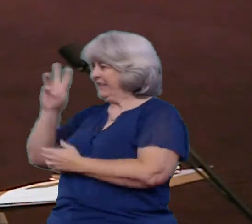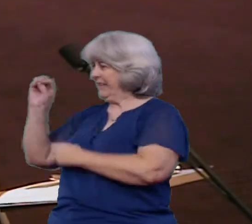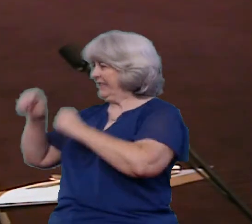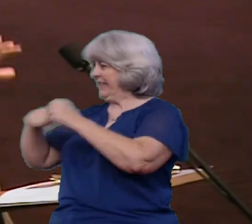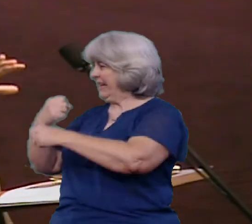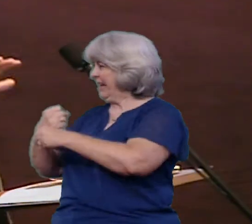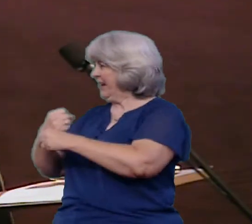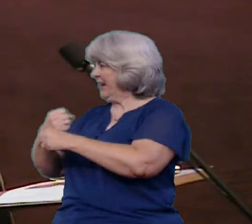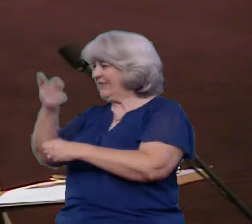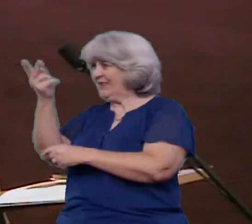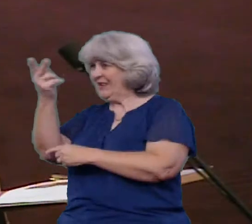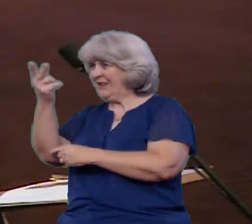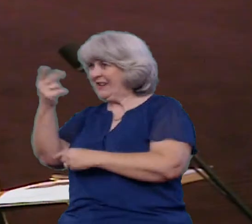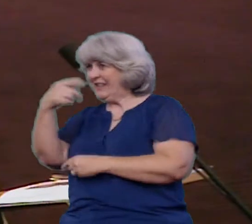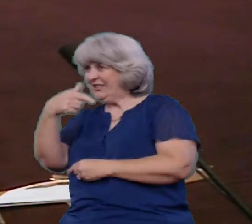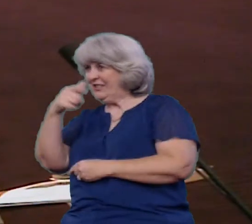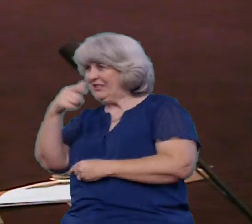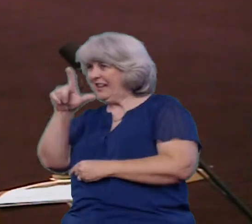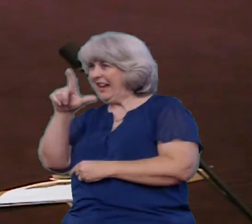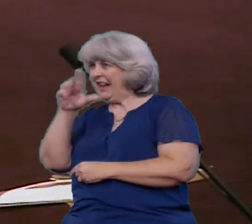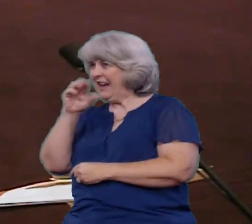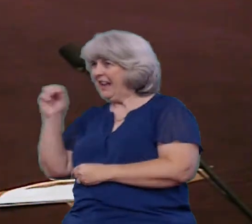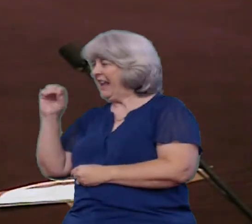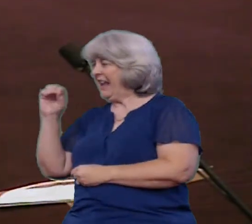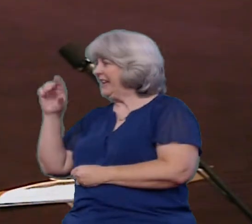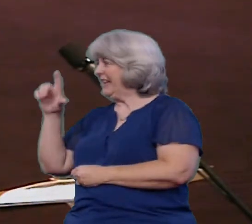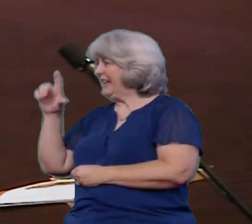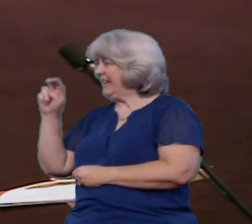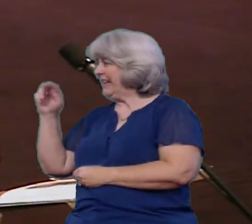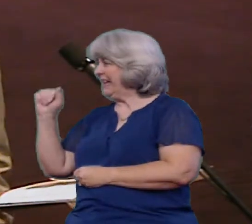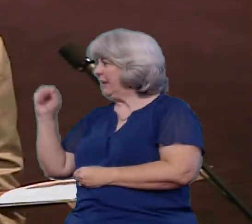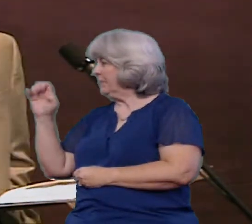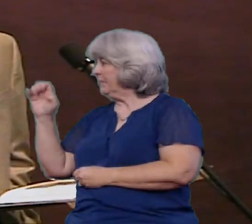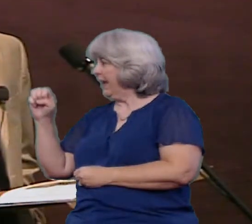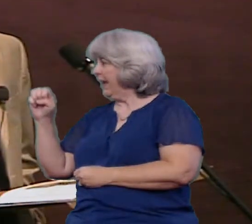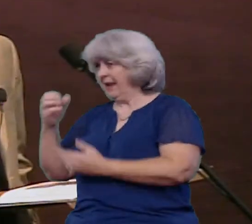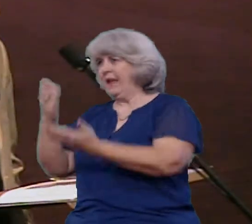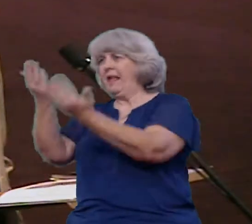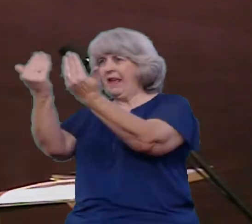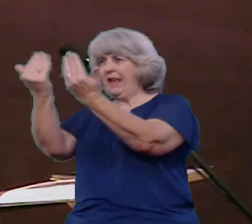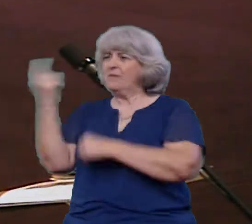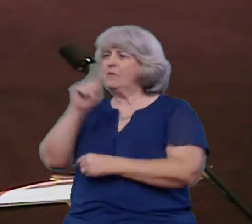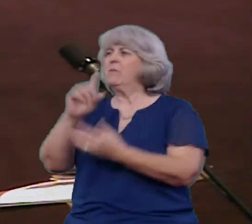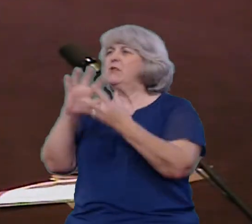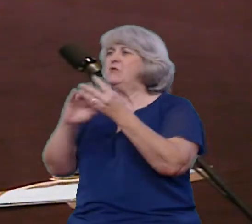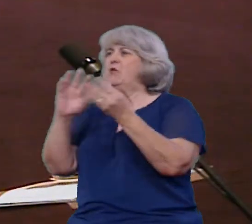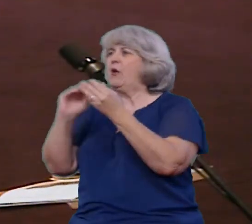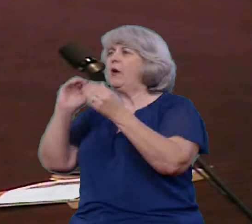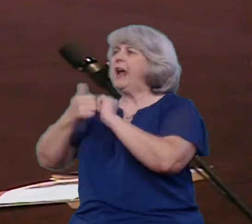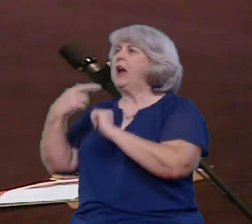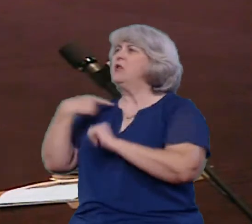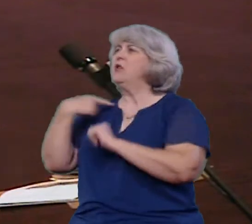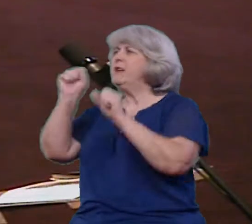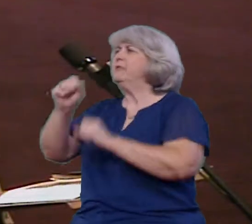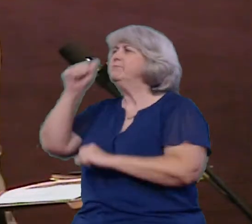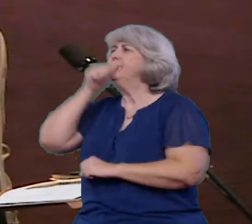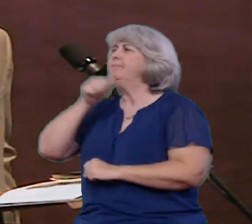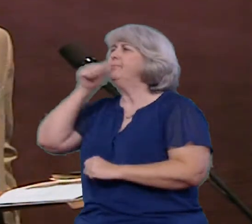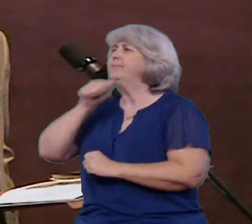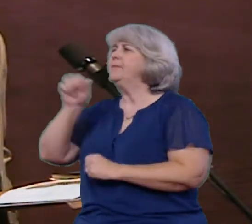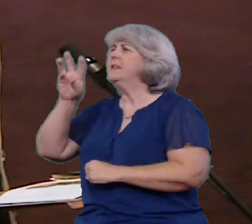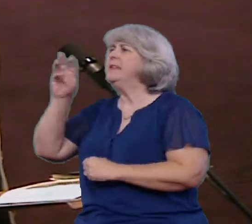just be lesson number one And you wouldn't even need a lesson to me She might be up here longer than me Though if that might be the case So